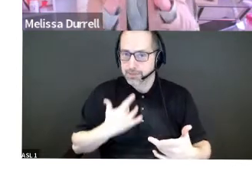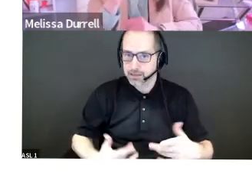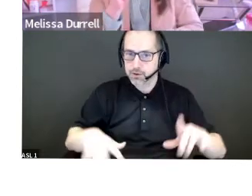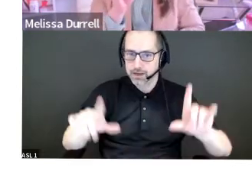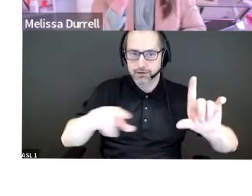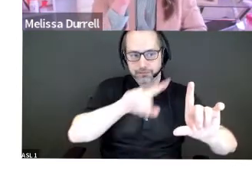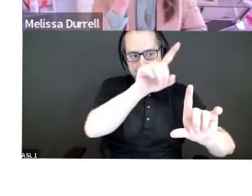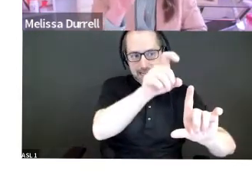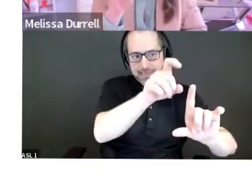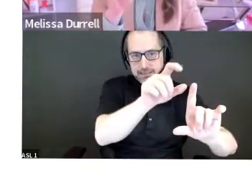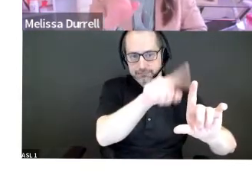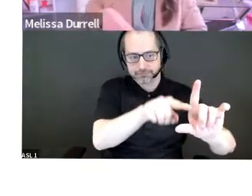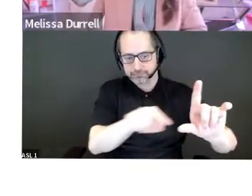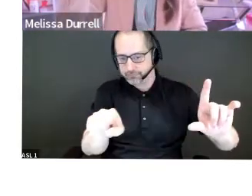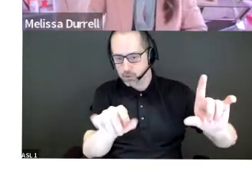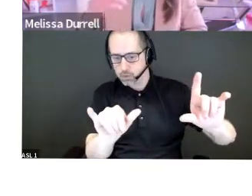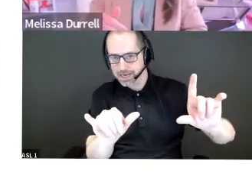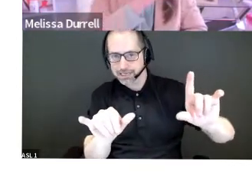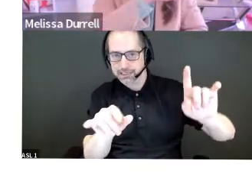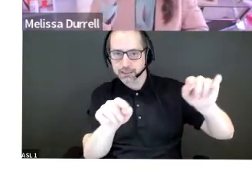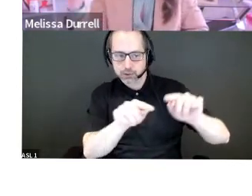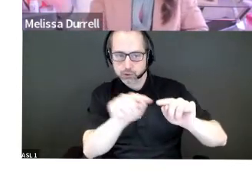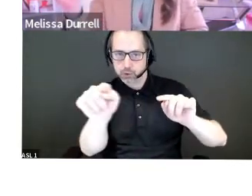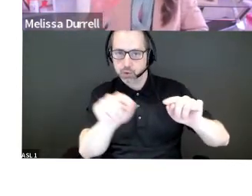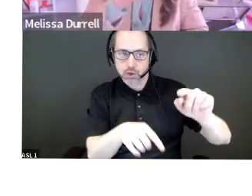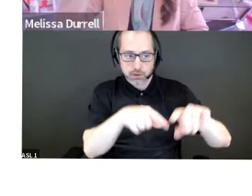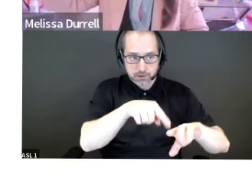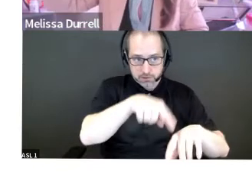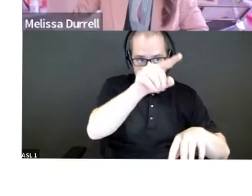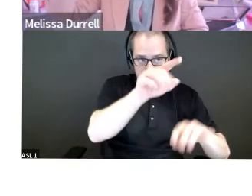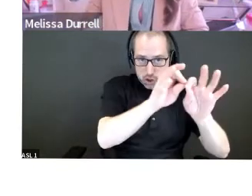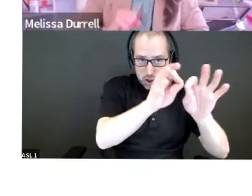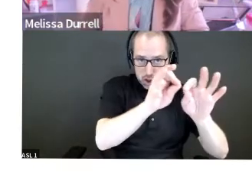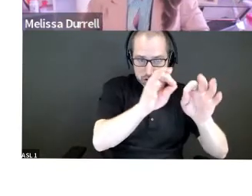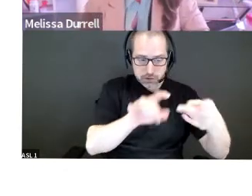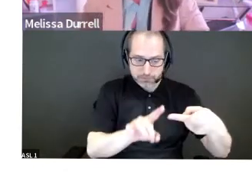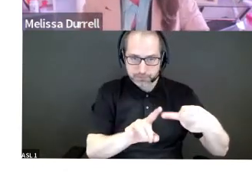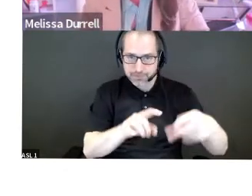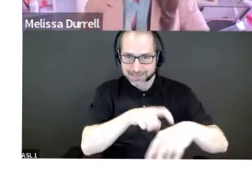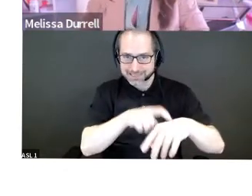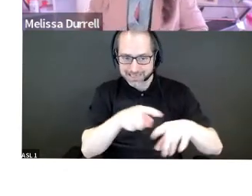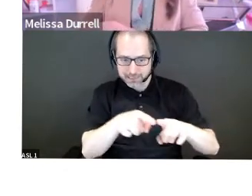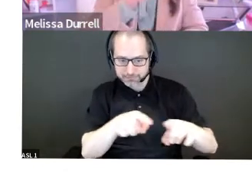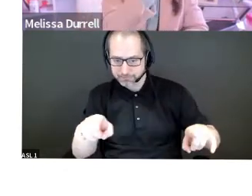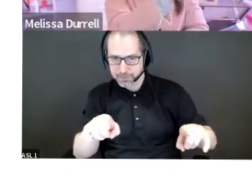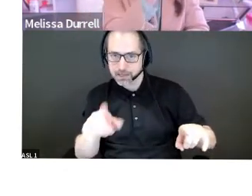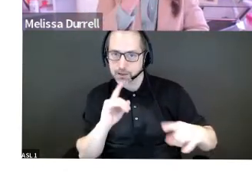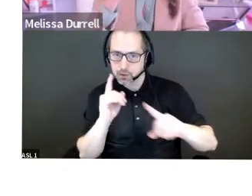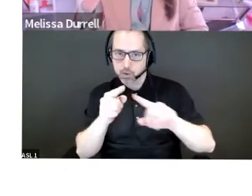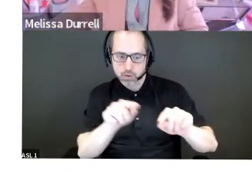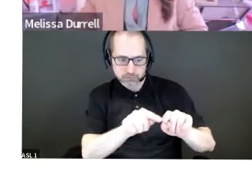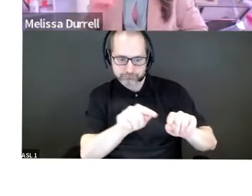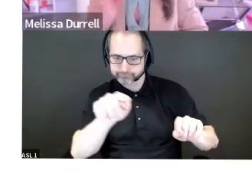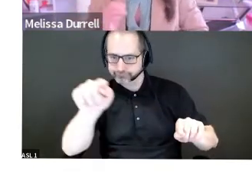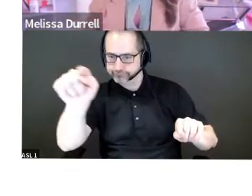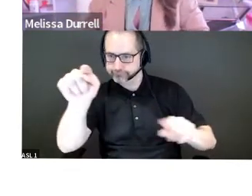Uh, so you're really differentiating on two major things, you know, cost and time, and you always want to be in that top right-hand corner, uh, or you can